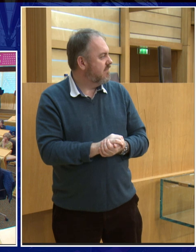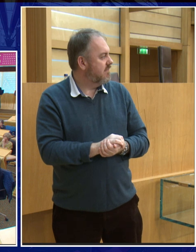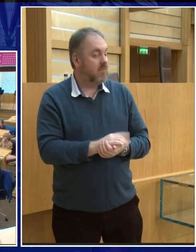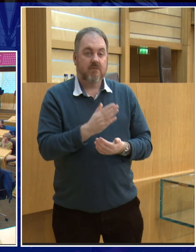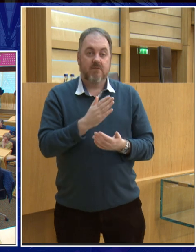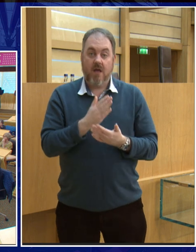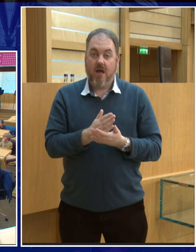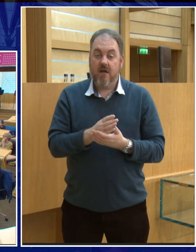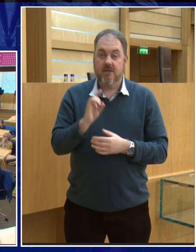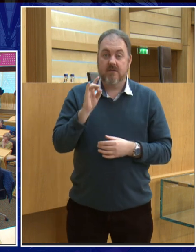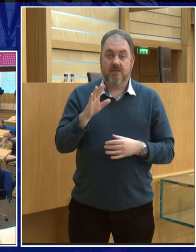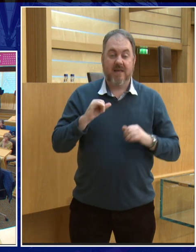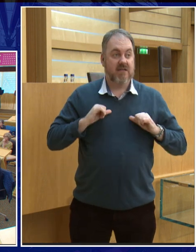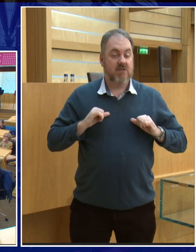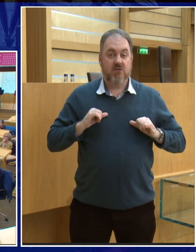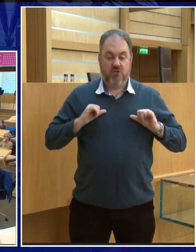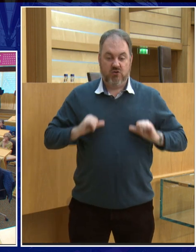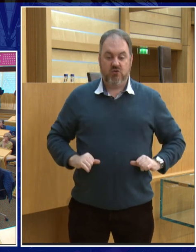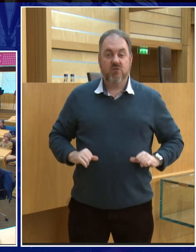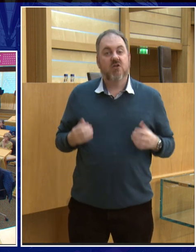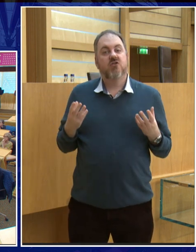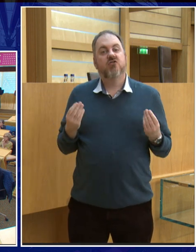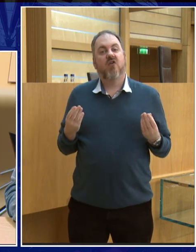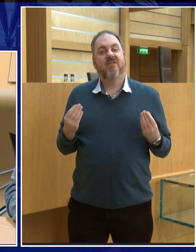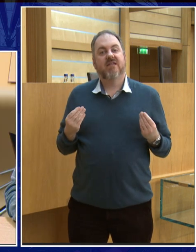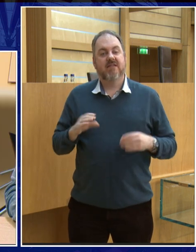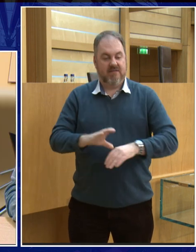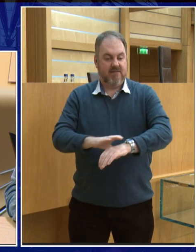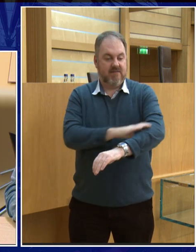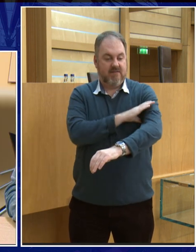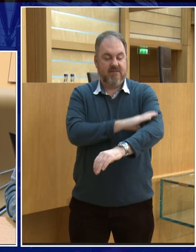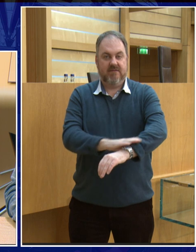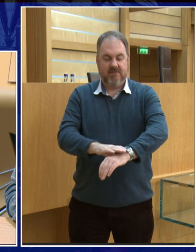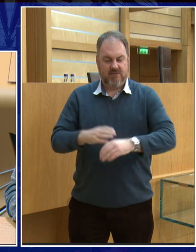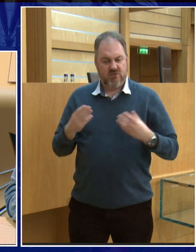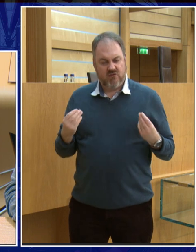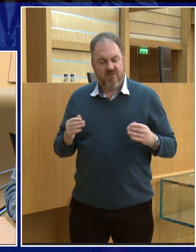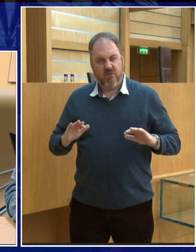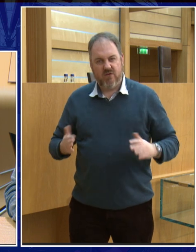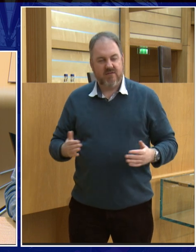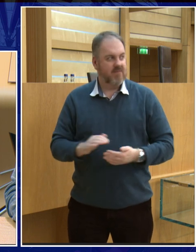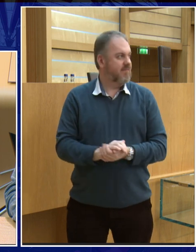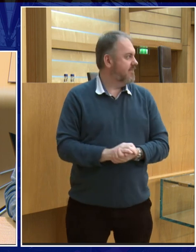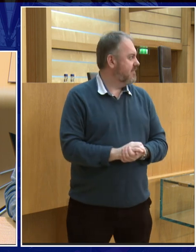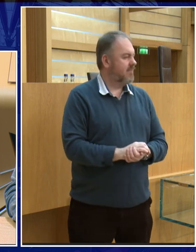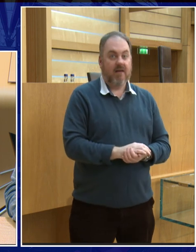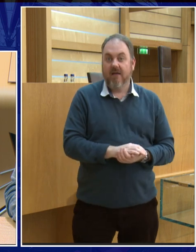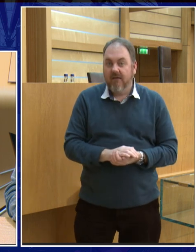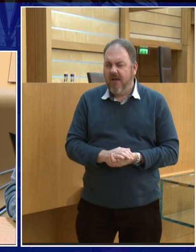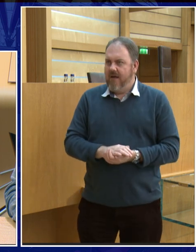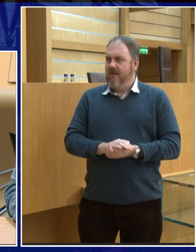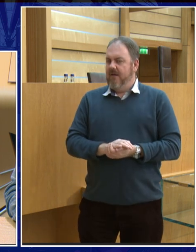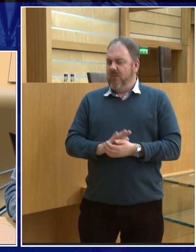Are space suits soft? Are space suits soft? That's a very interesting question. Actually, I didn't know this was coming, honest.